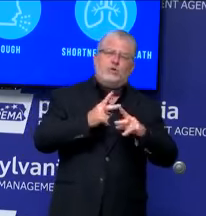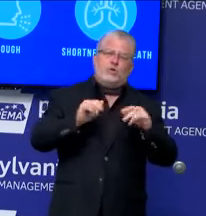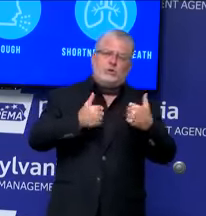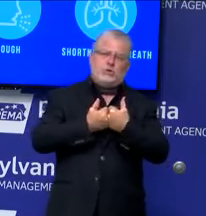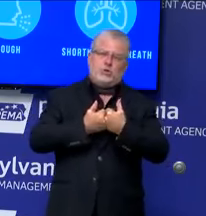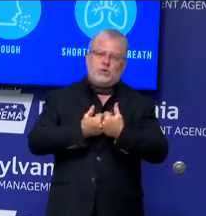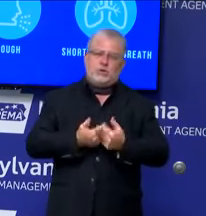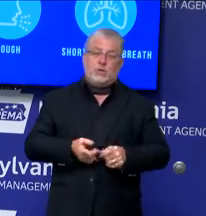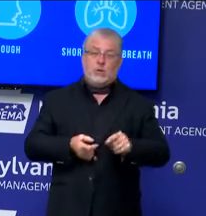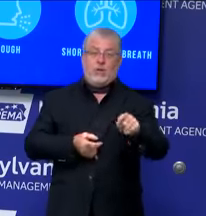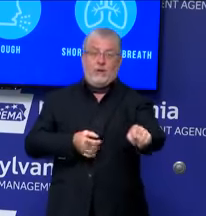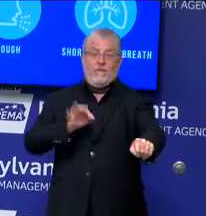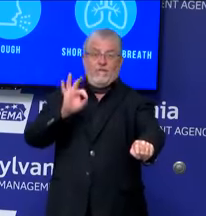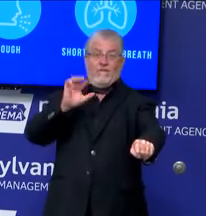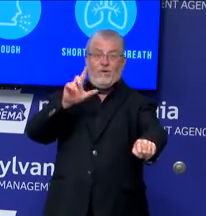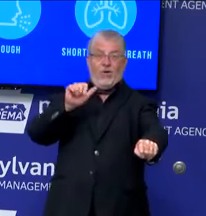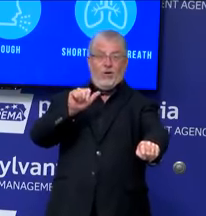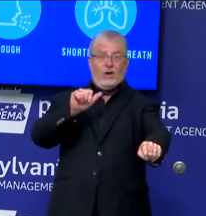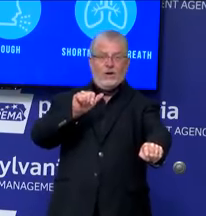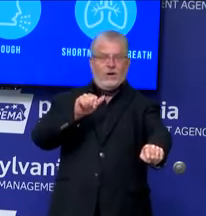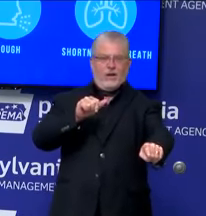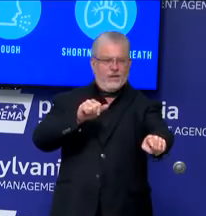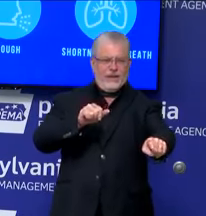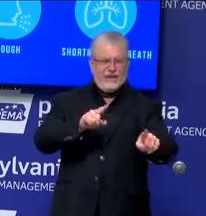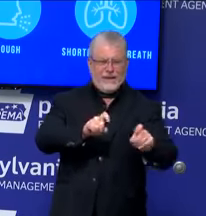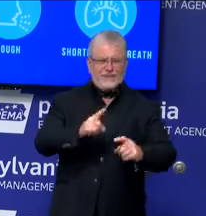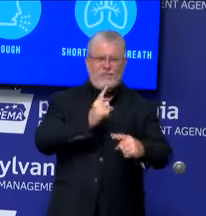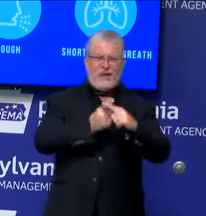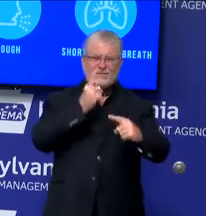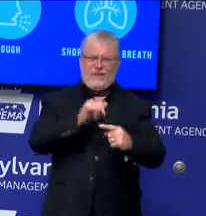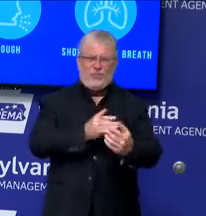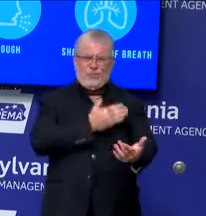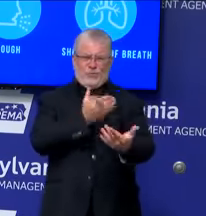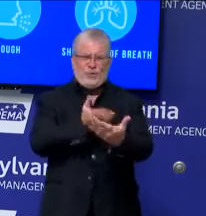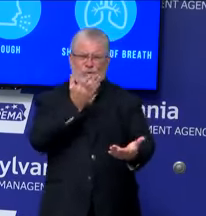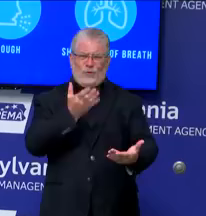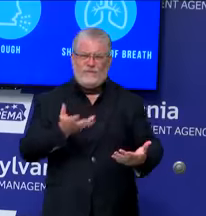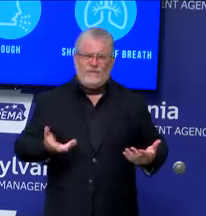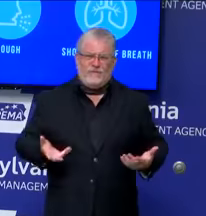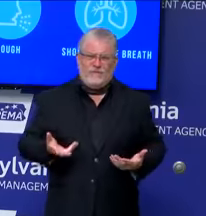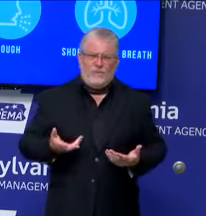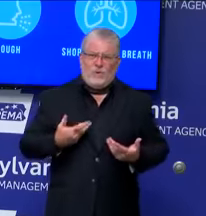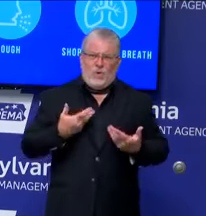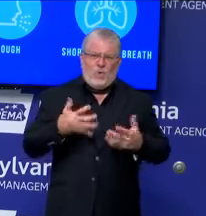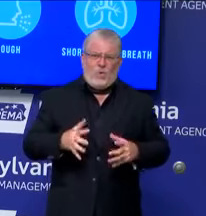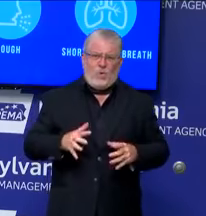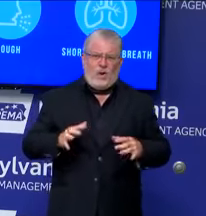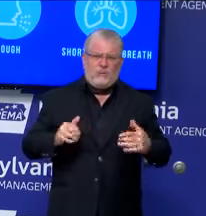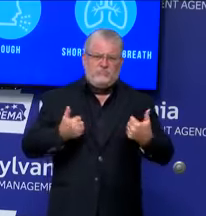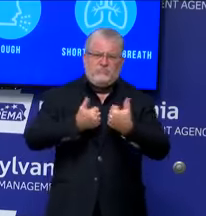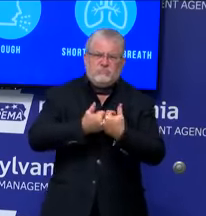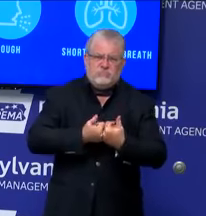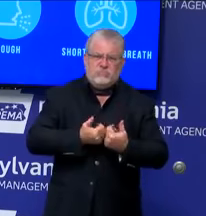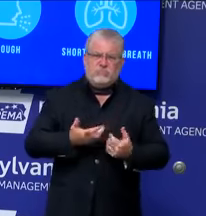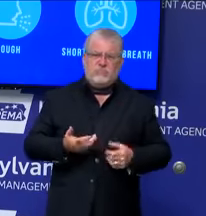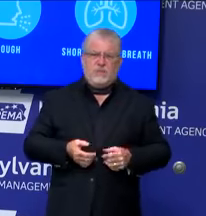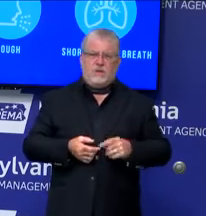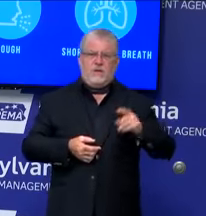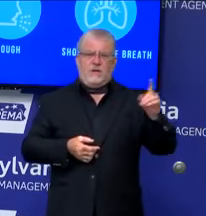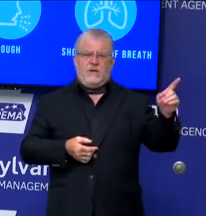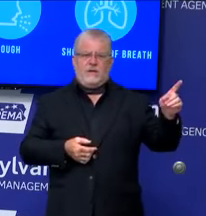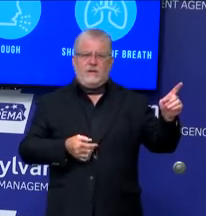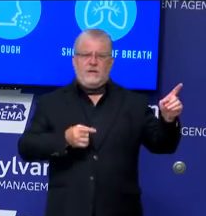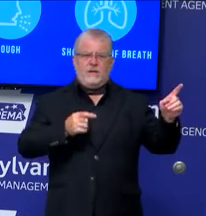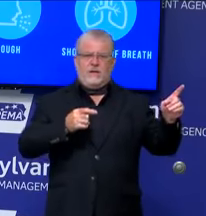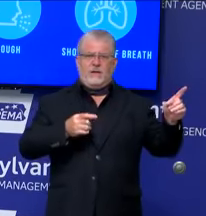validates our decision not to add another team. I mean, why have the Pirates been allowed and the Phillies been allowed in the first place? Because they are our teams.